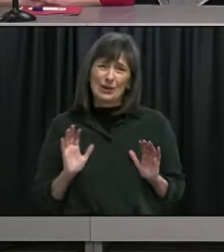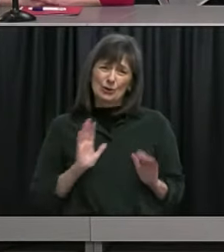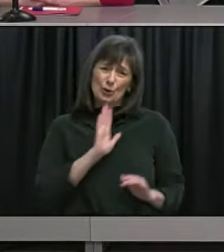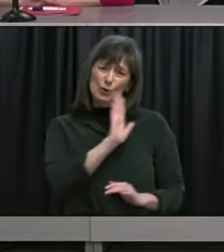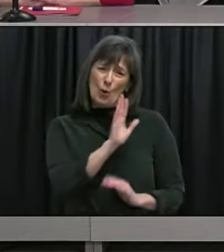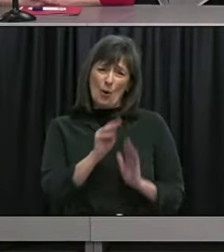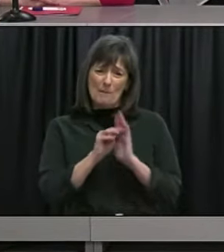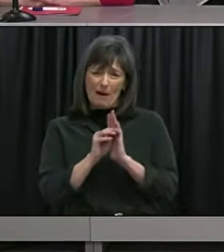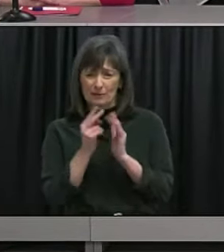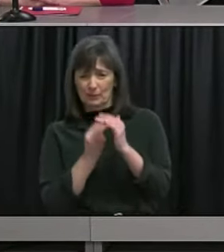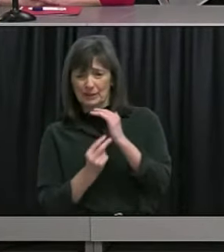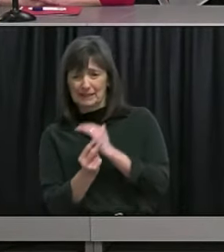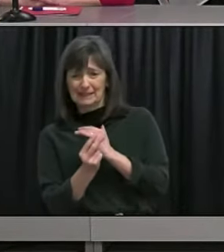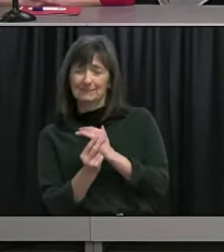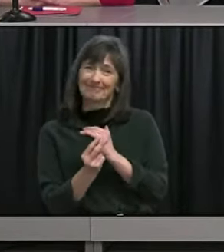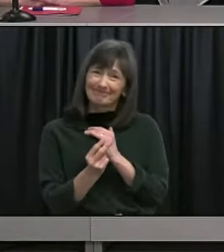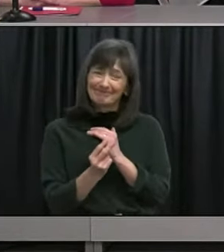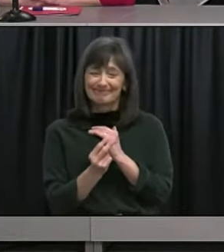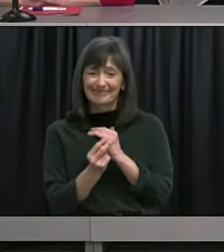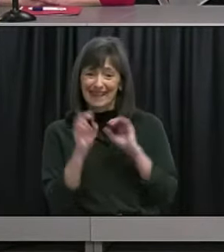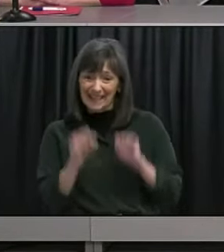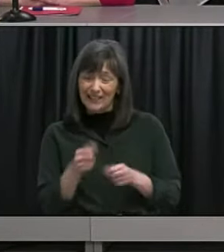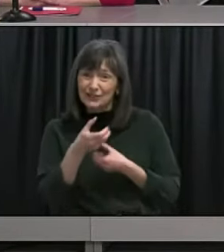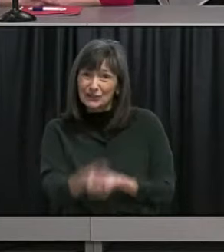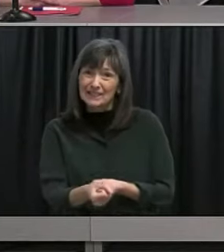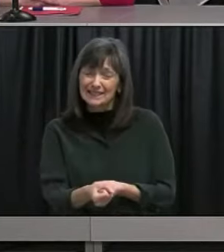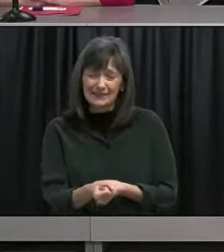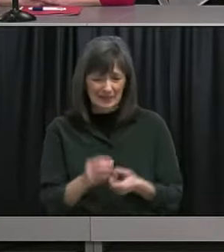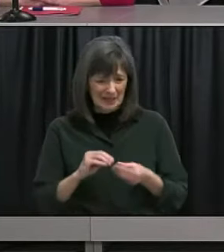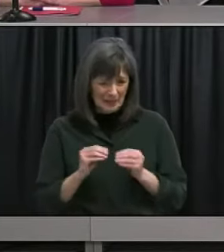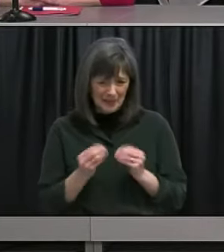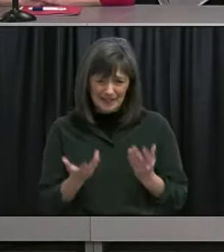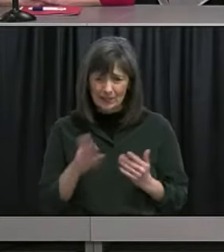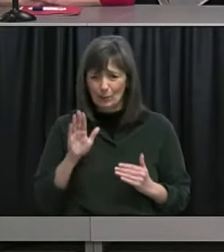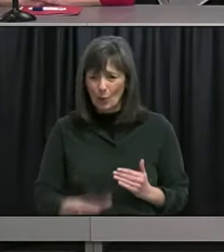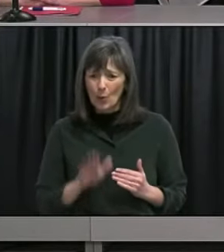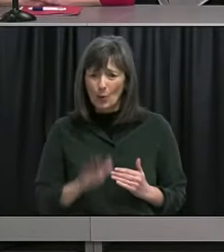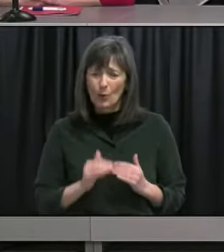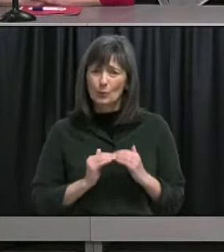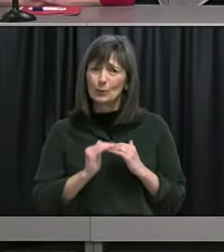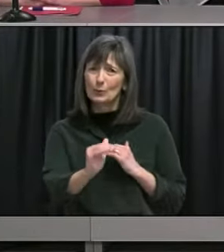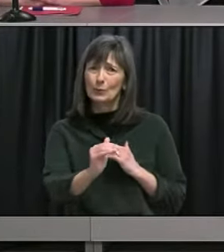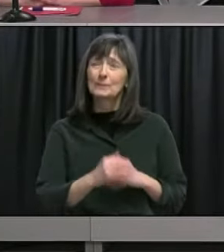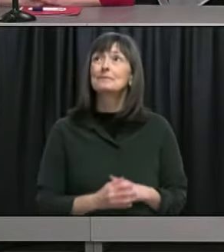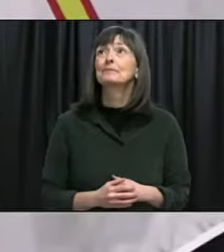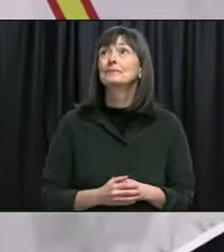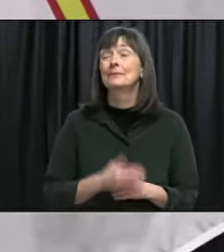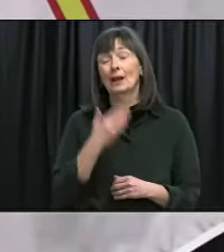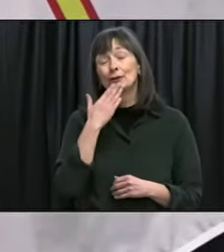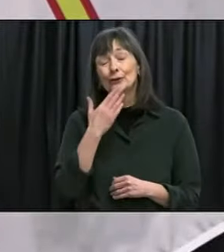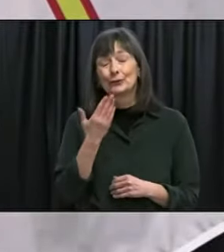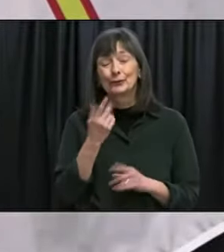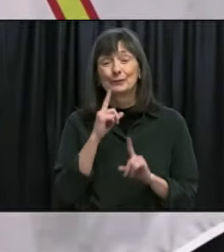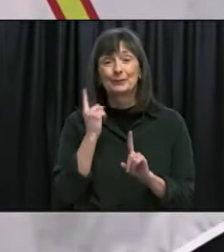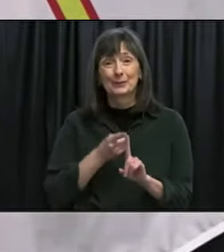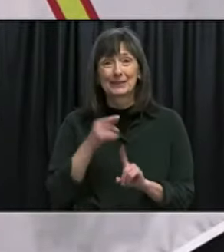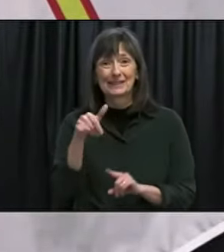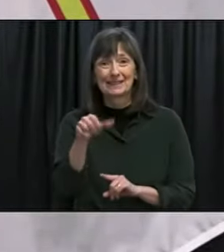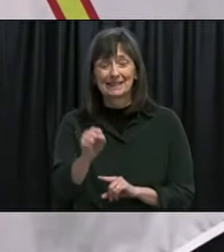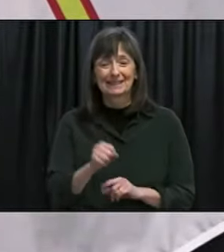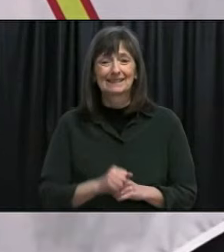circumstances with such little data to draw from to make predictions so it's a really good point and it's